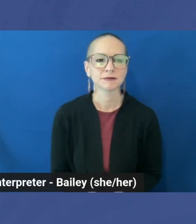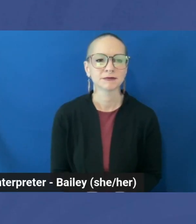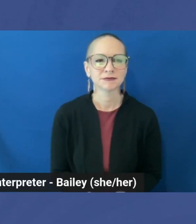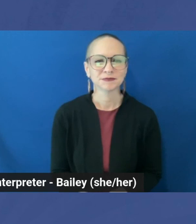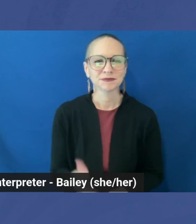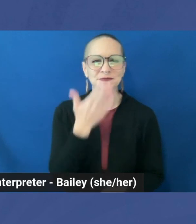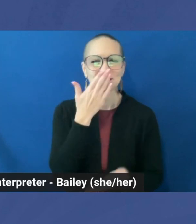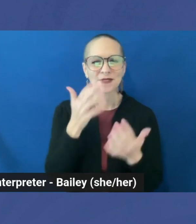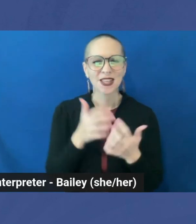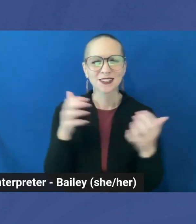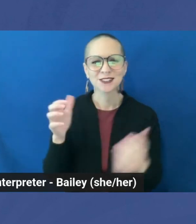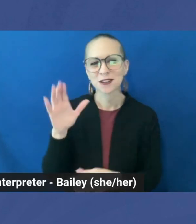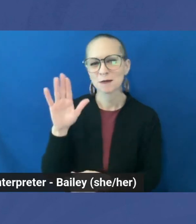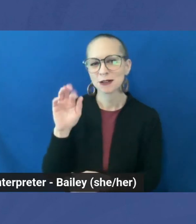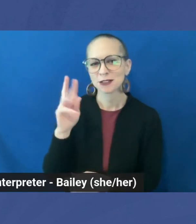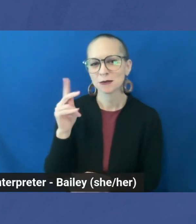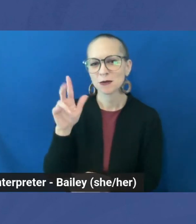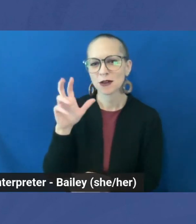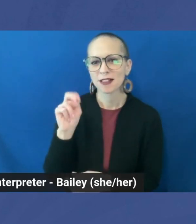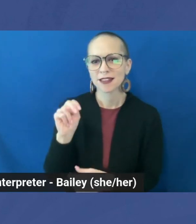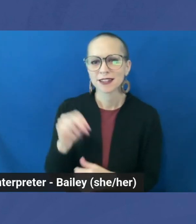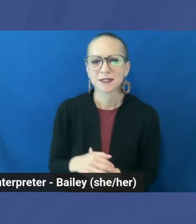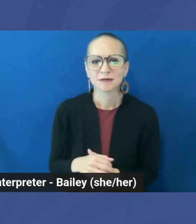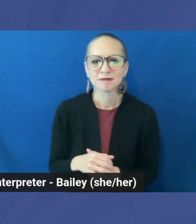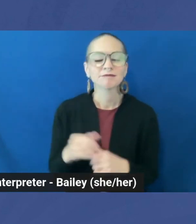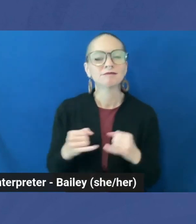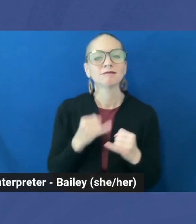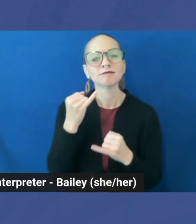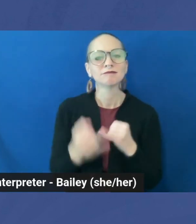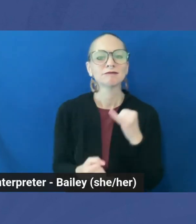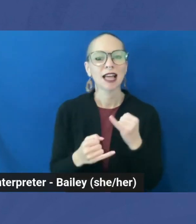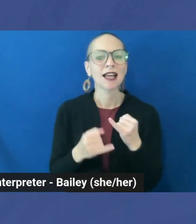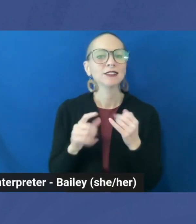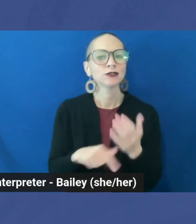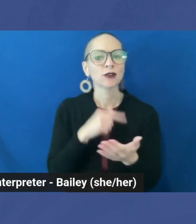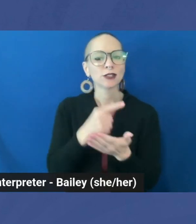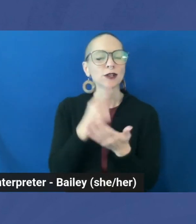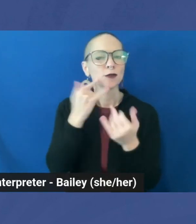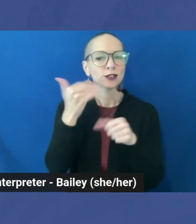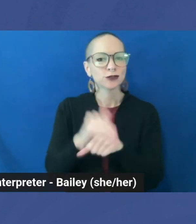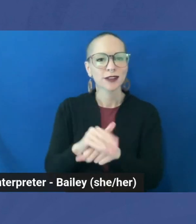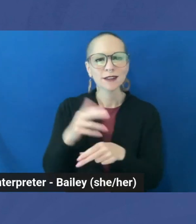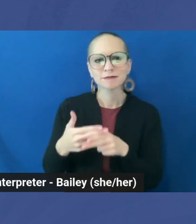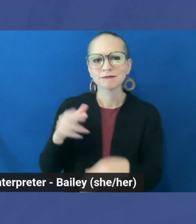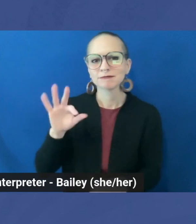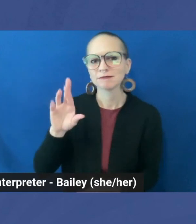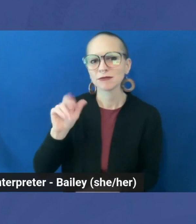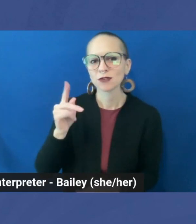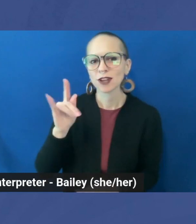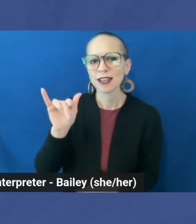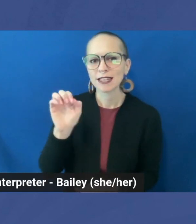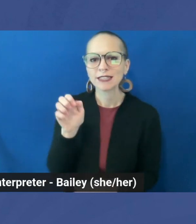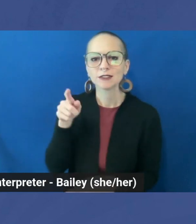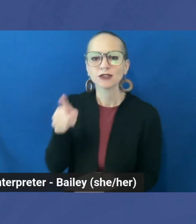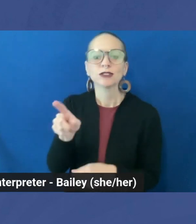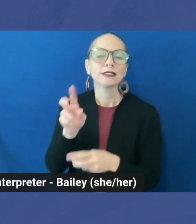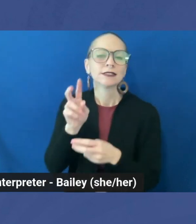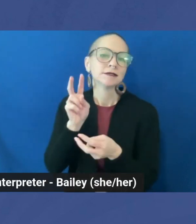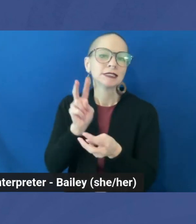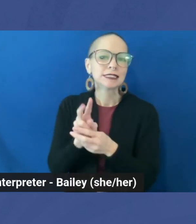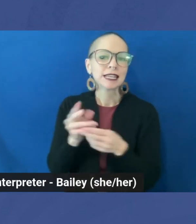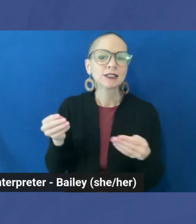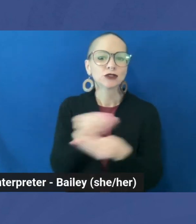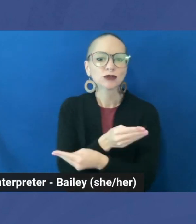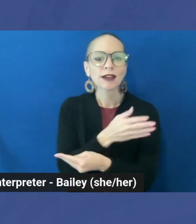Thank you so much, Brooklyn. The last graduate of the night is Frankie. Frankie is a sex trade and prison